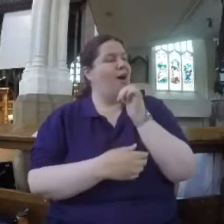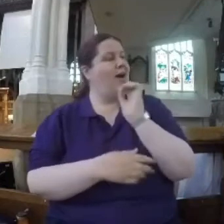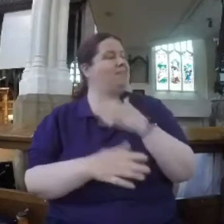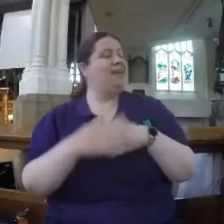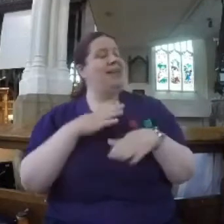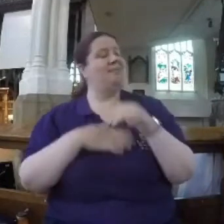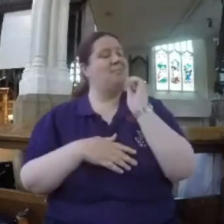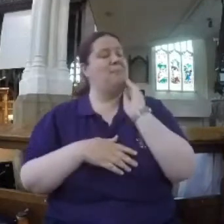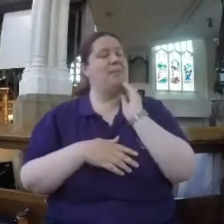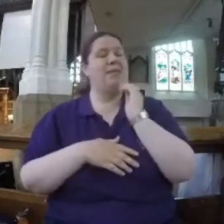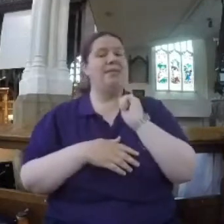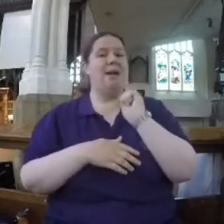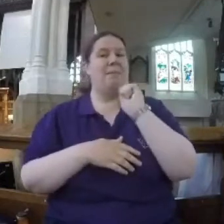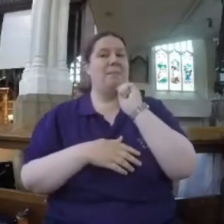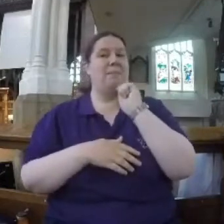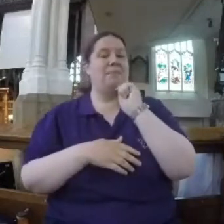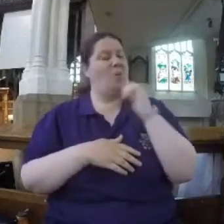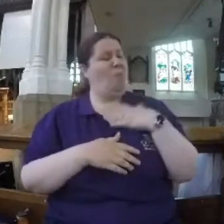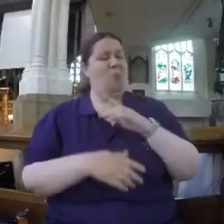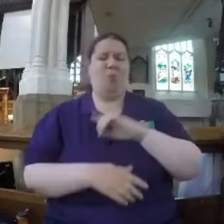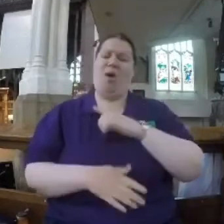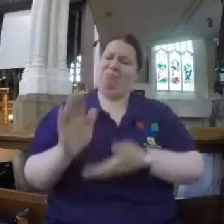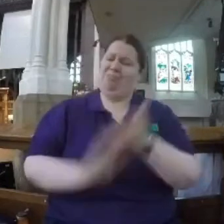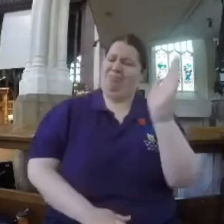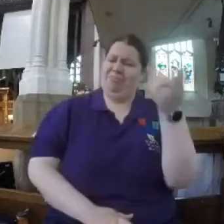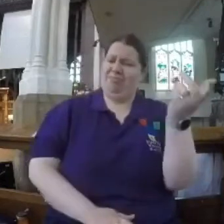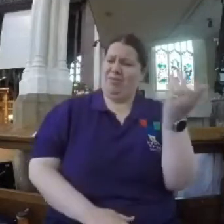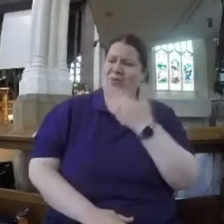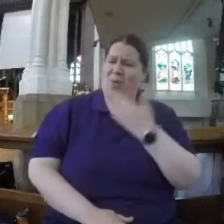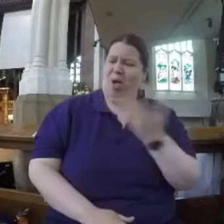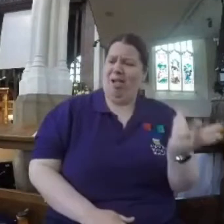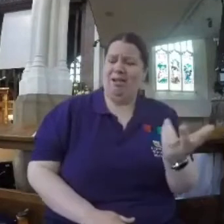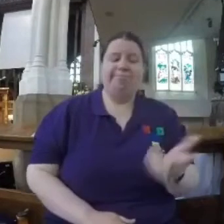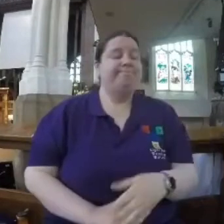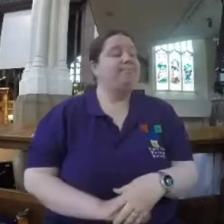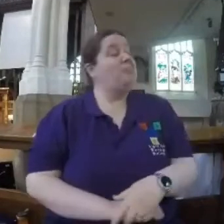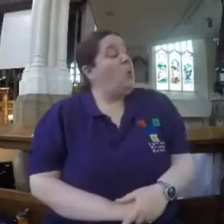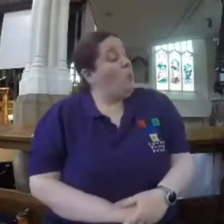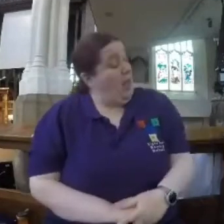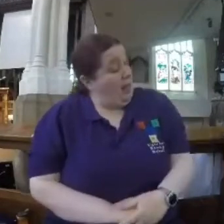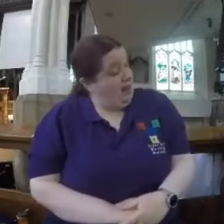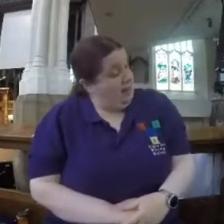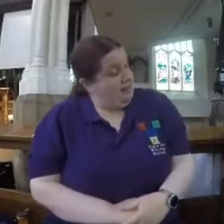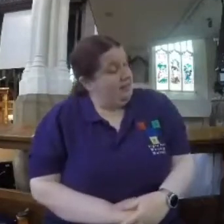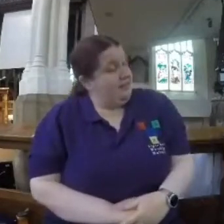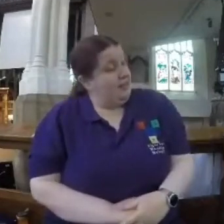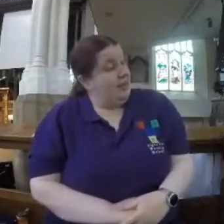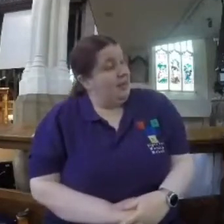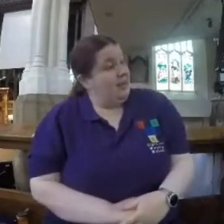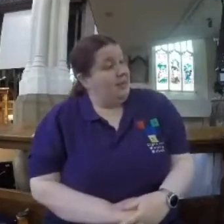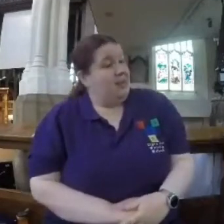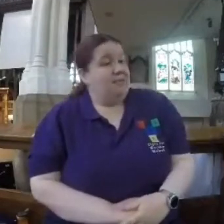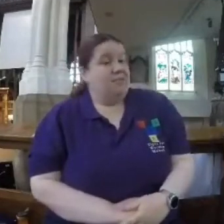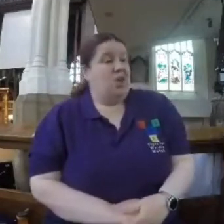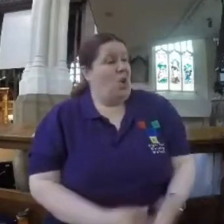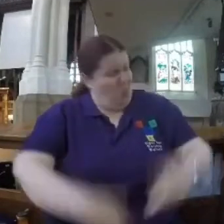sake, why on earth did he send you to charm school? Well, said the second woman. So instead of saying, who